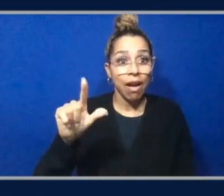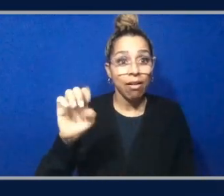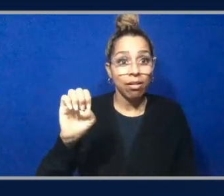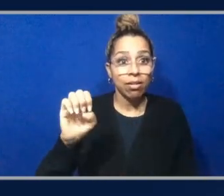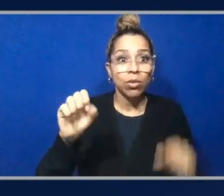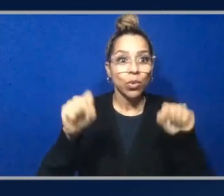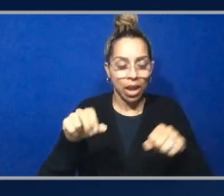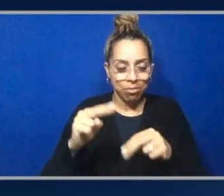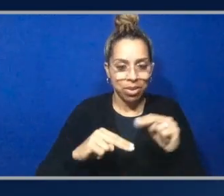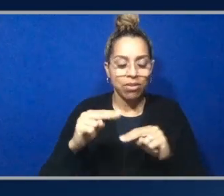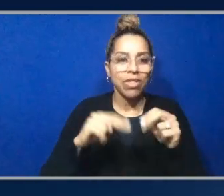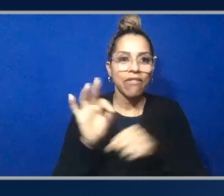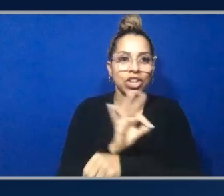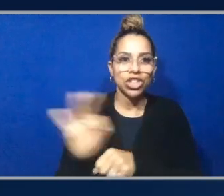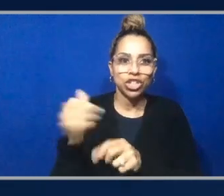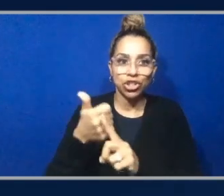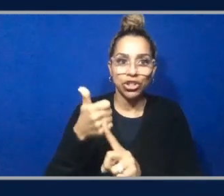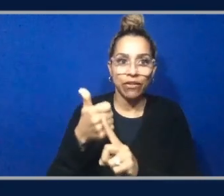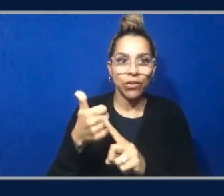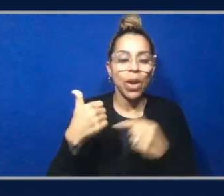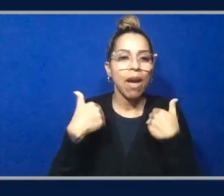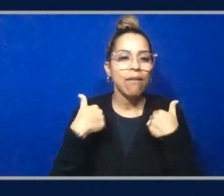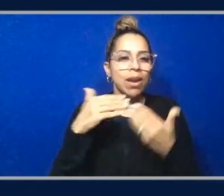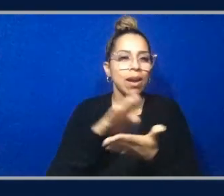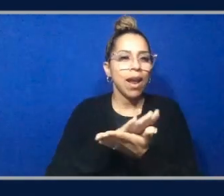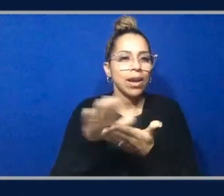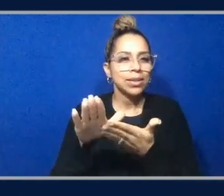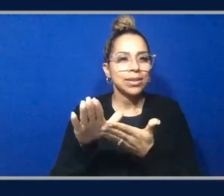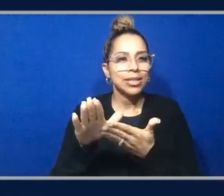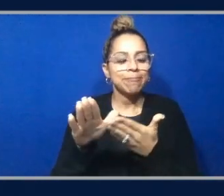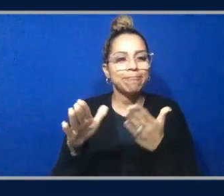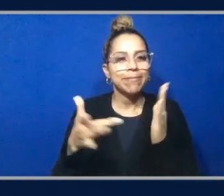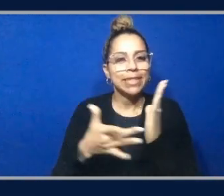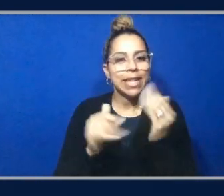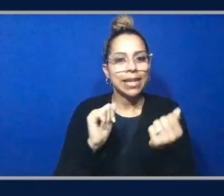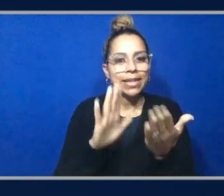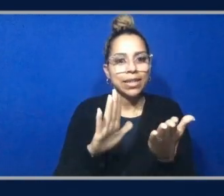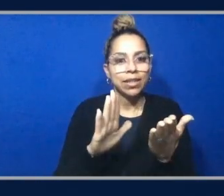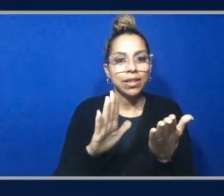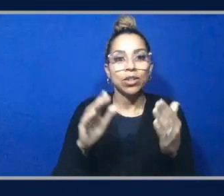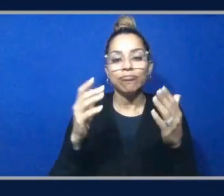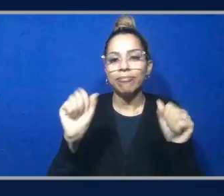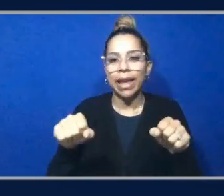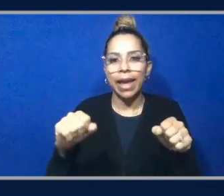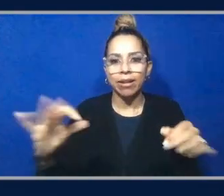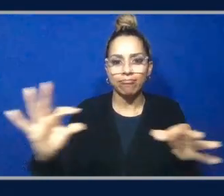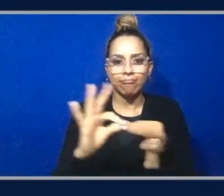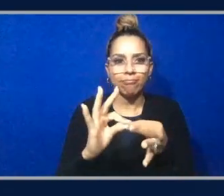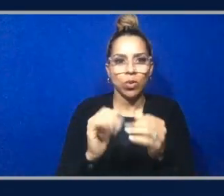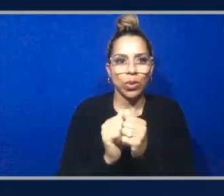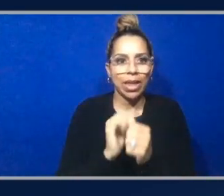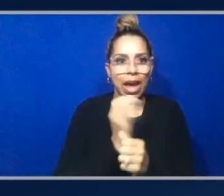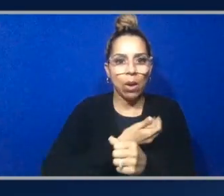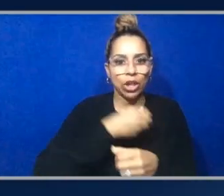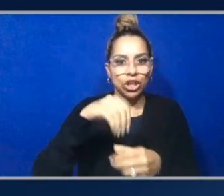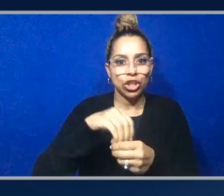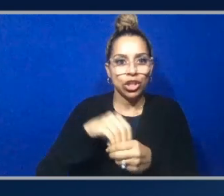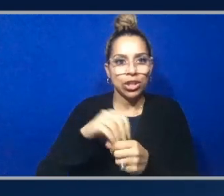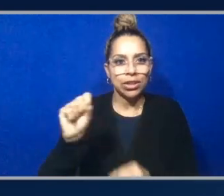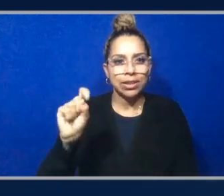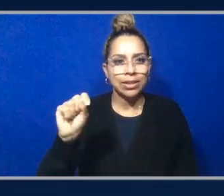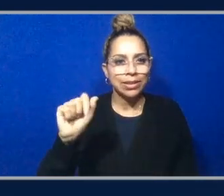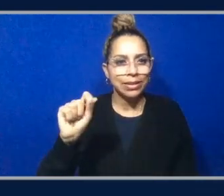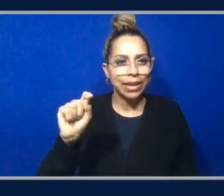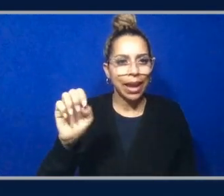and we have a nice kind of mechanism to hook into our kind of internal like state and handlers and stuff like that so that it's still